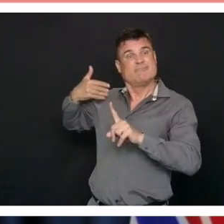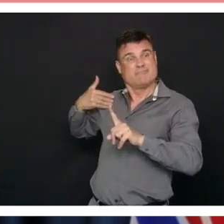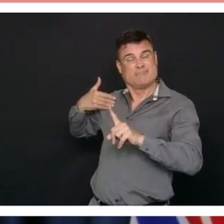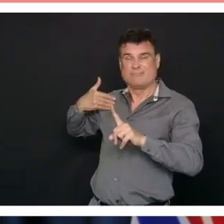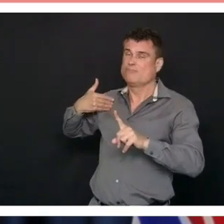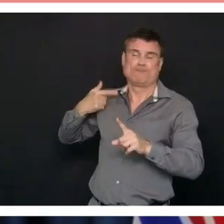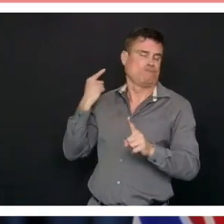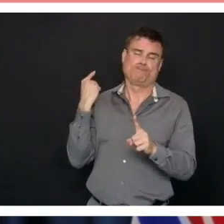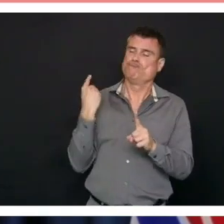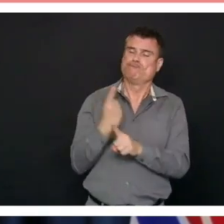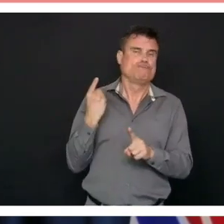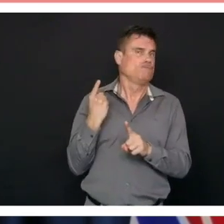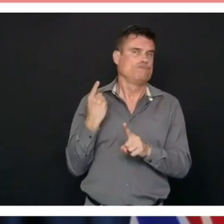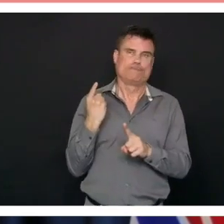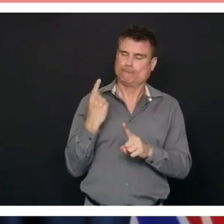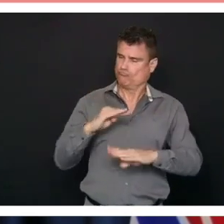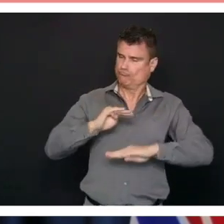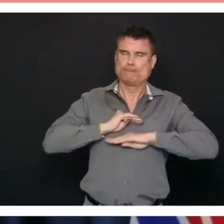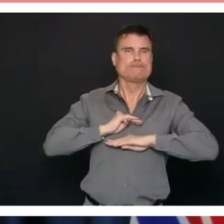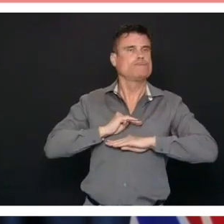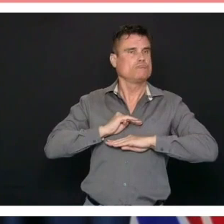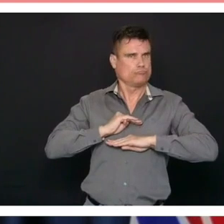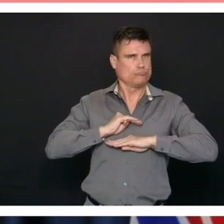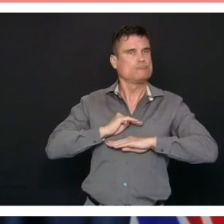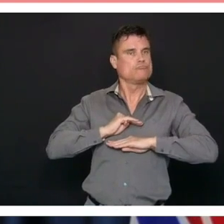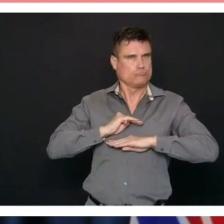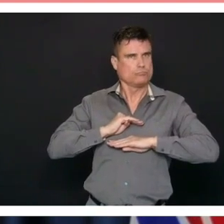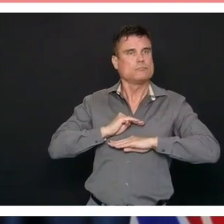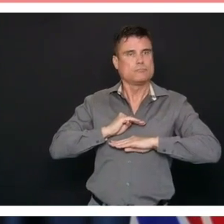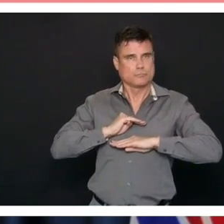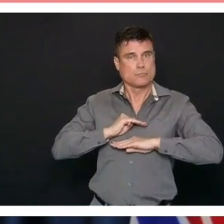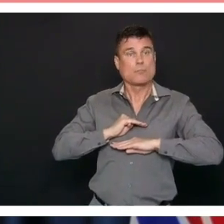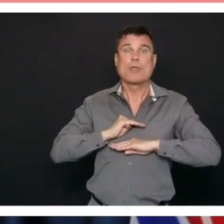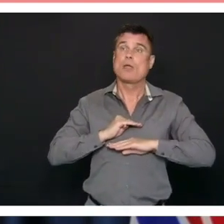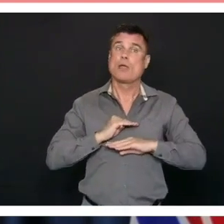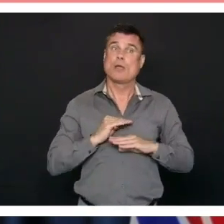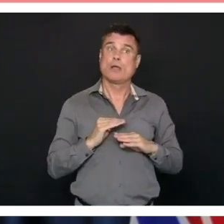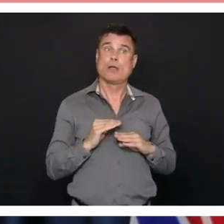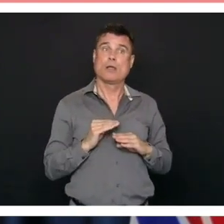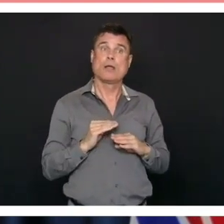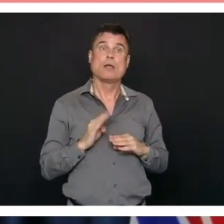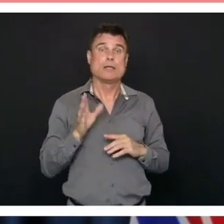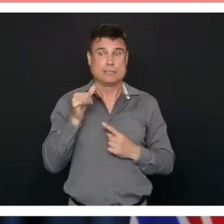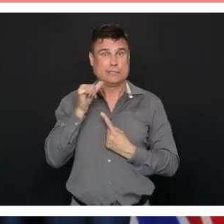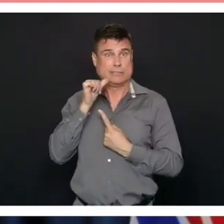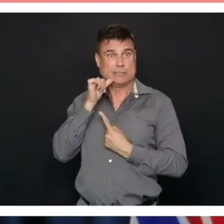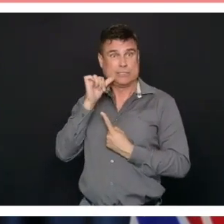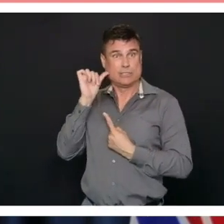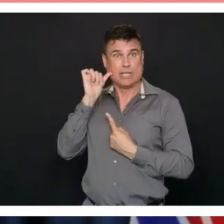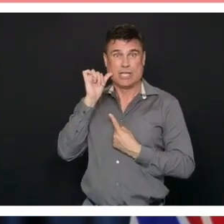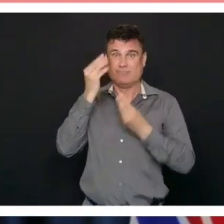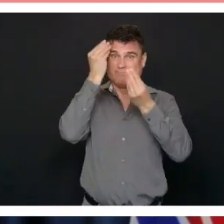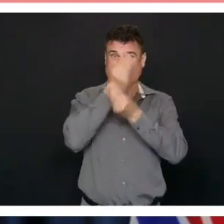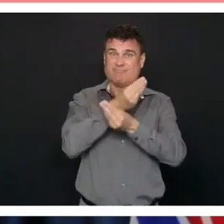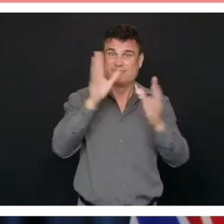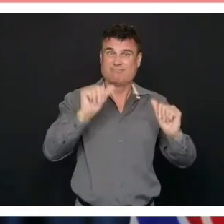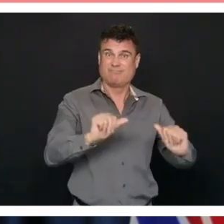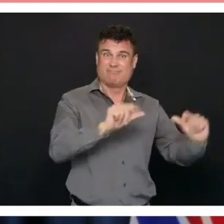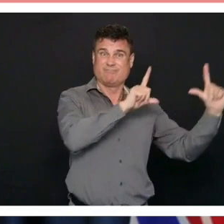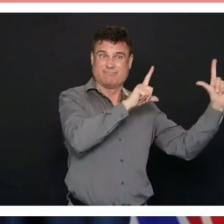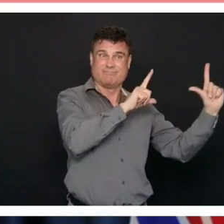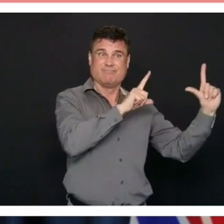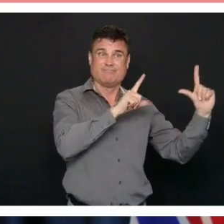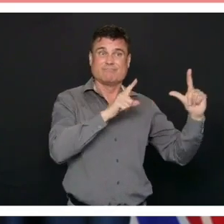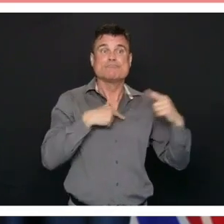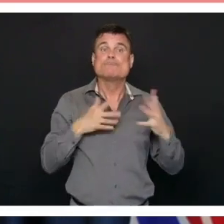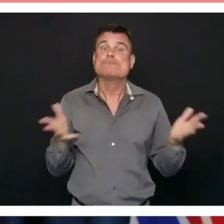today is the day after we announced our slow and focused restart plan and the first order of business is